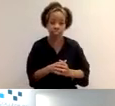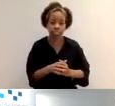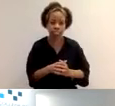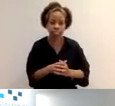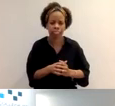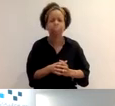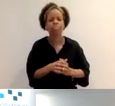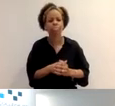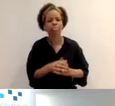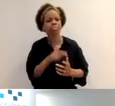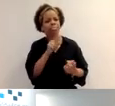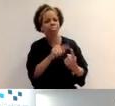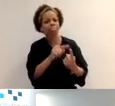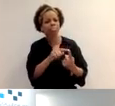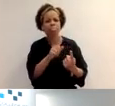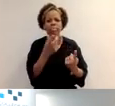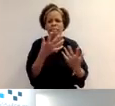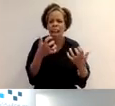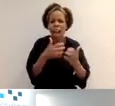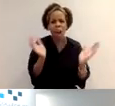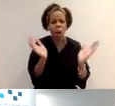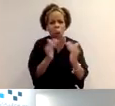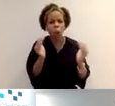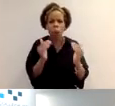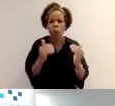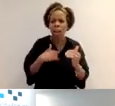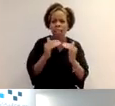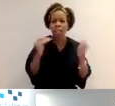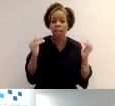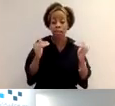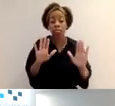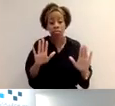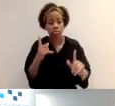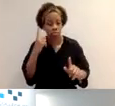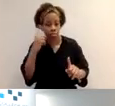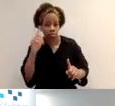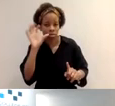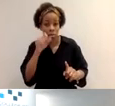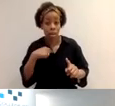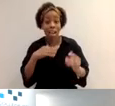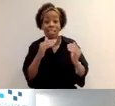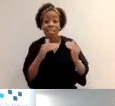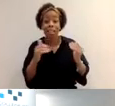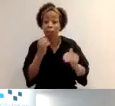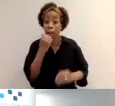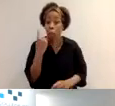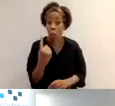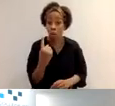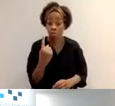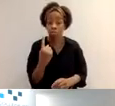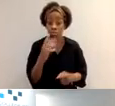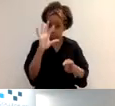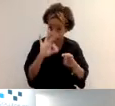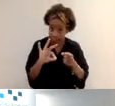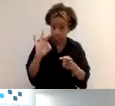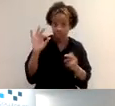demonstrates you meet standards and what standards this is linked into. If you think about obviously what I mentioned in standard one, so obviously you'll be meeting standard one